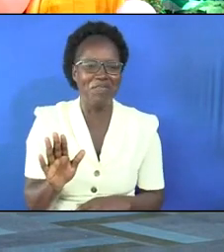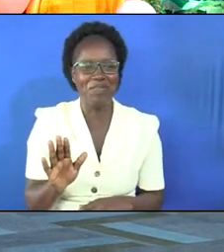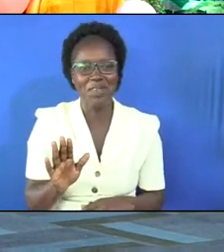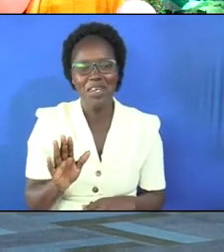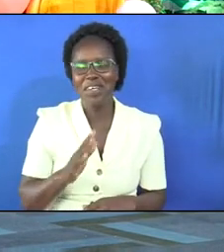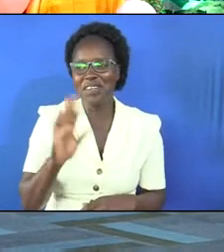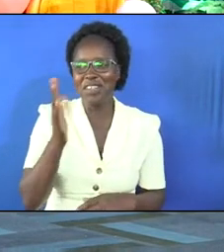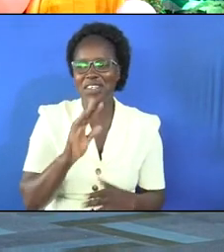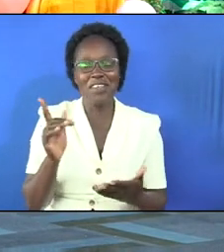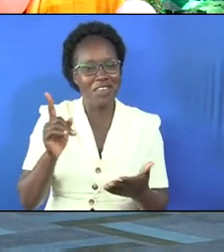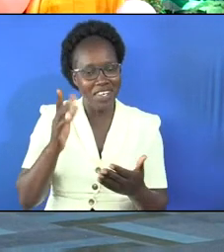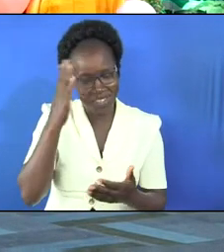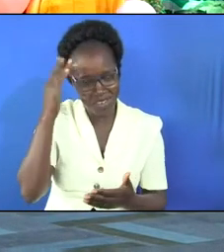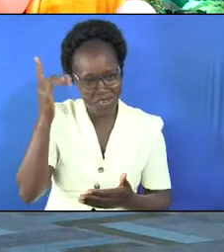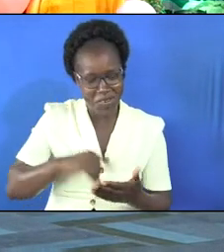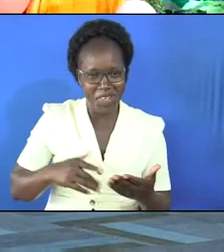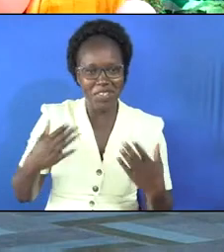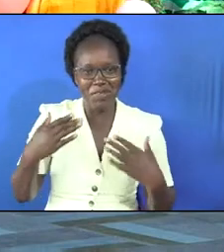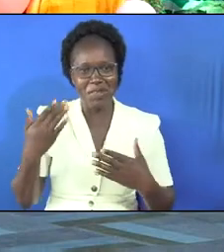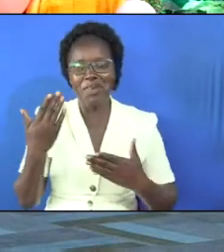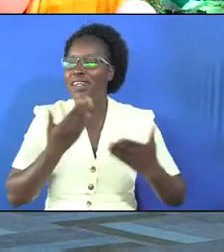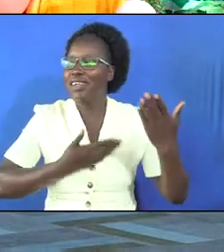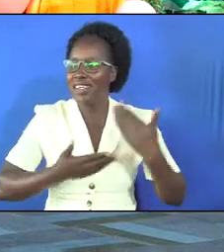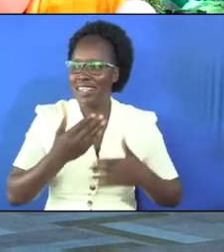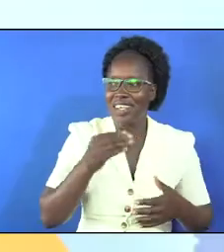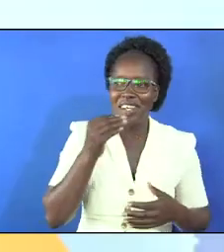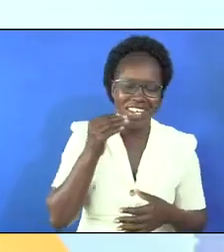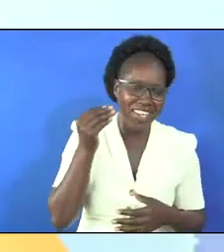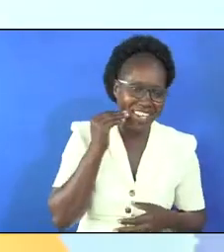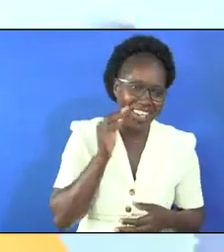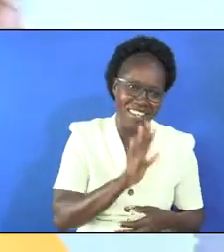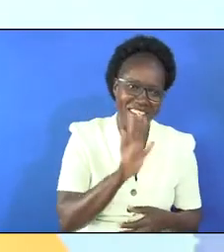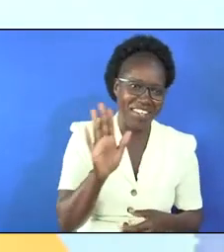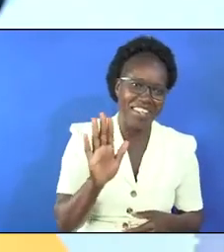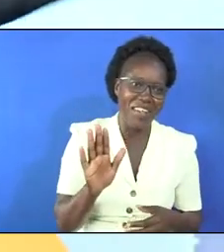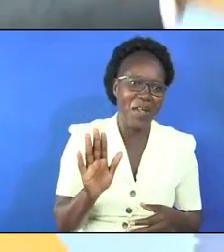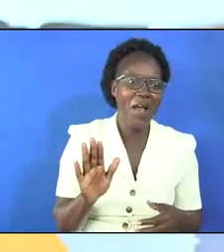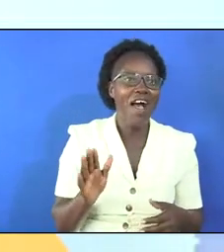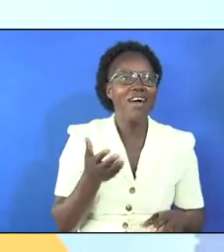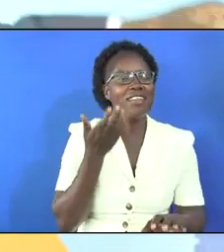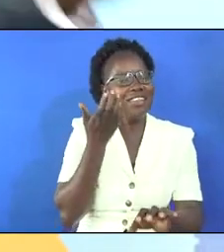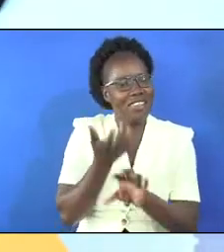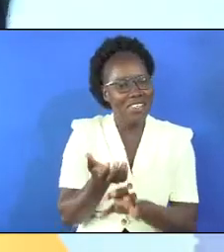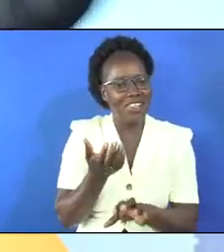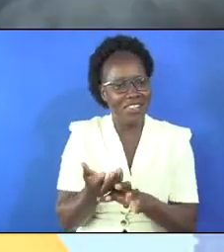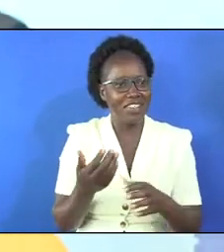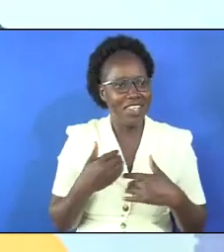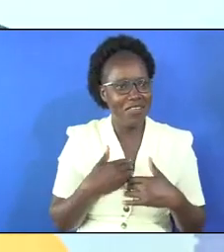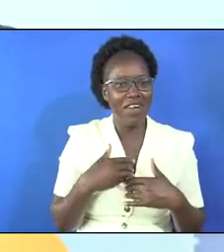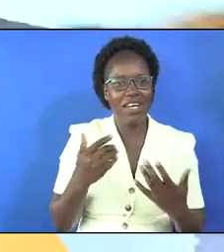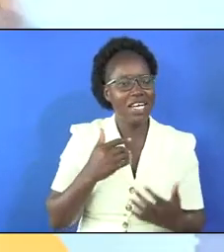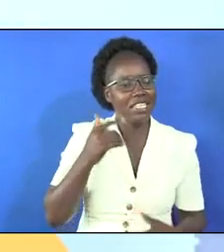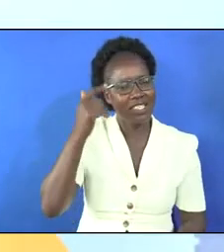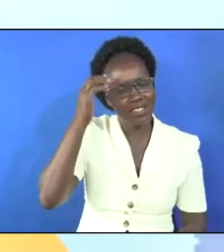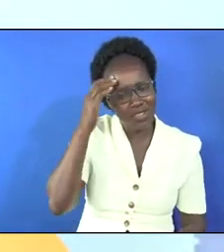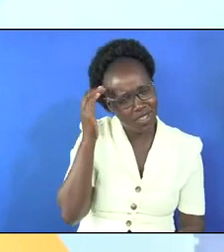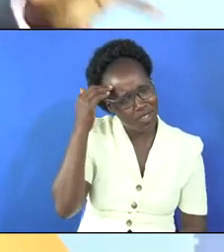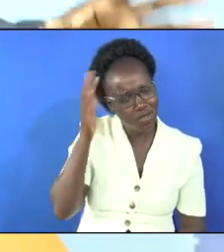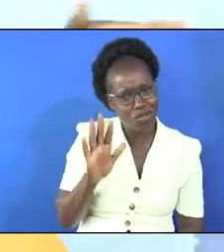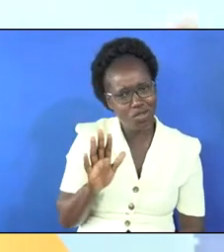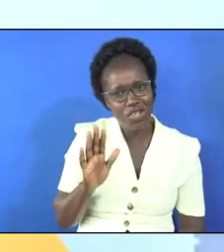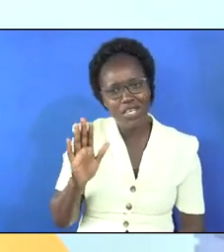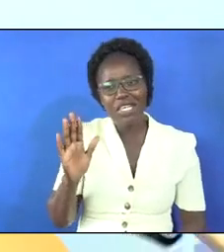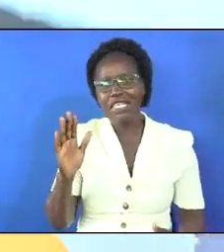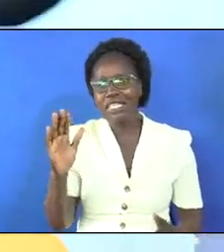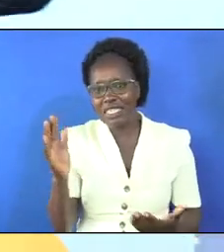you never know what people are going through in their homes they're having stones they even wonder whether whether